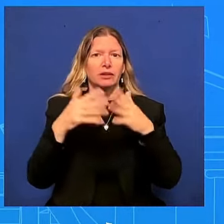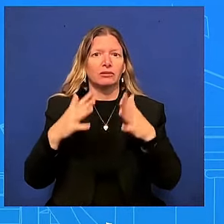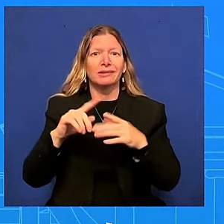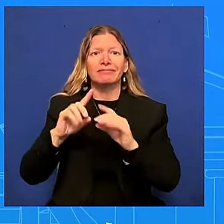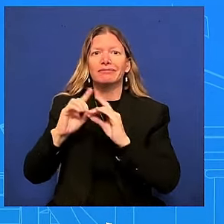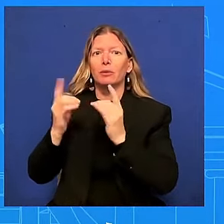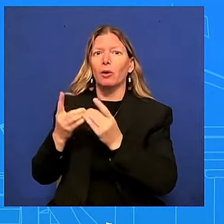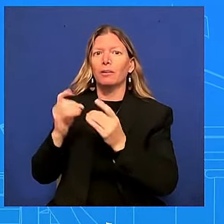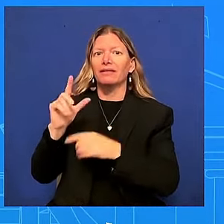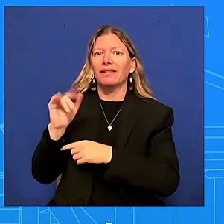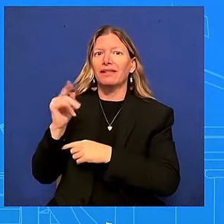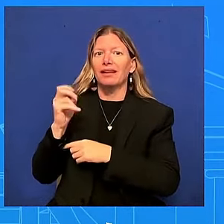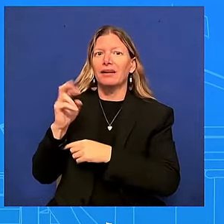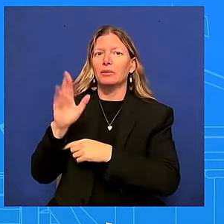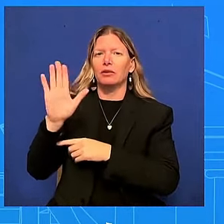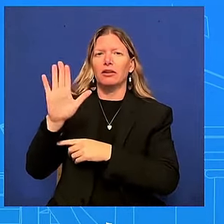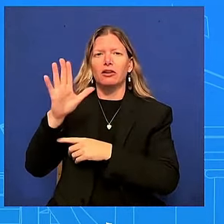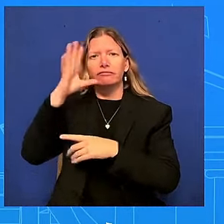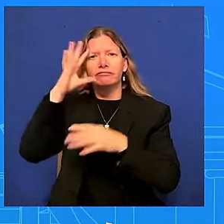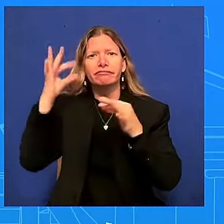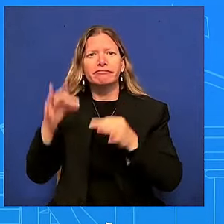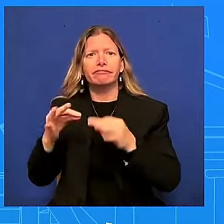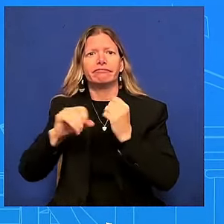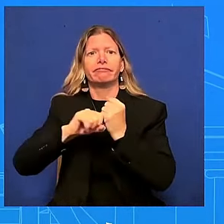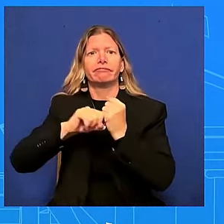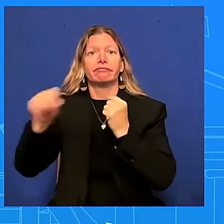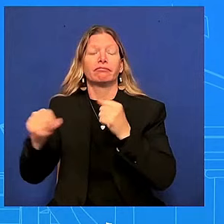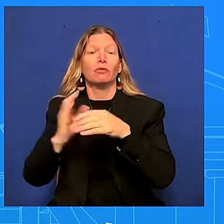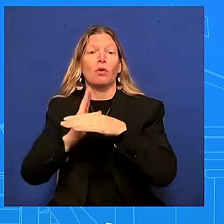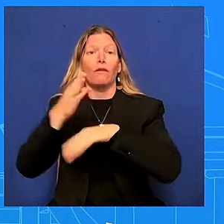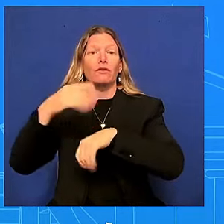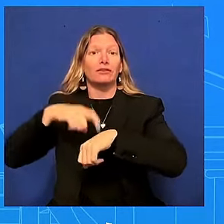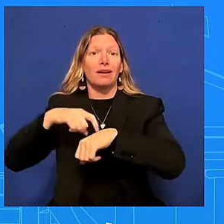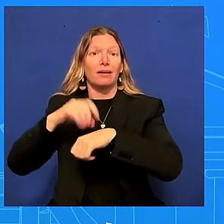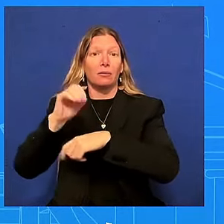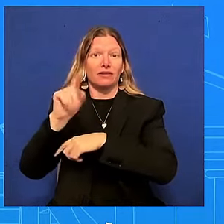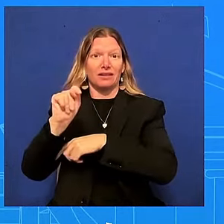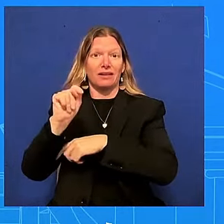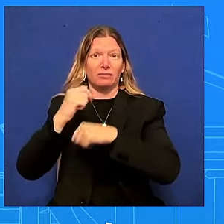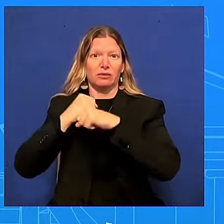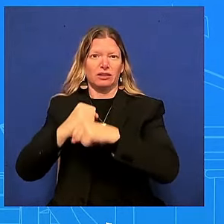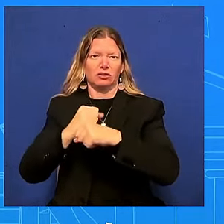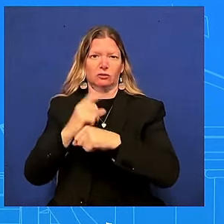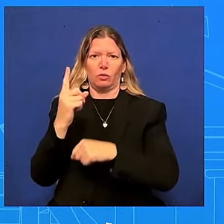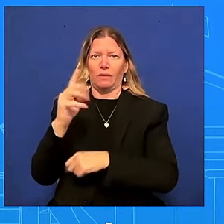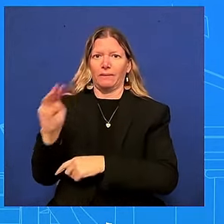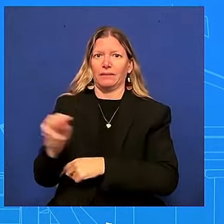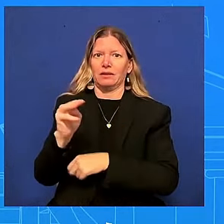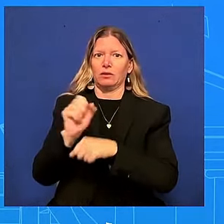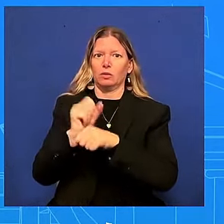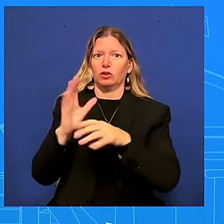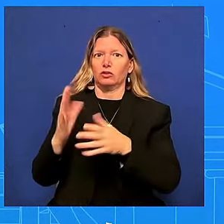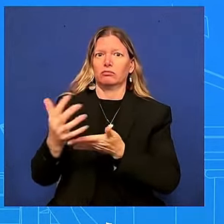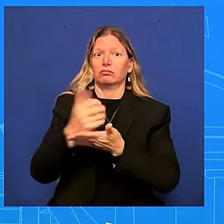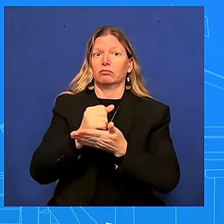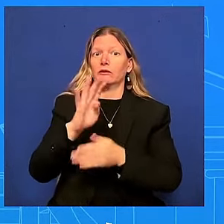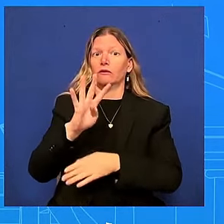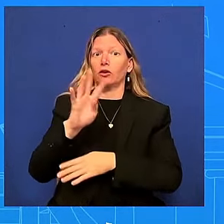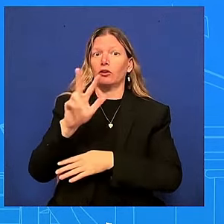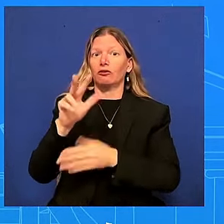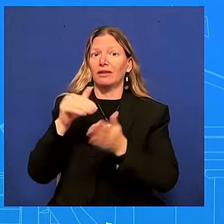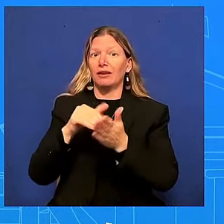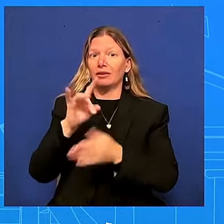year and next year it will extend protections to another 3 million workers by increasing the overtime